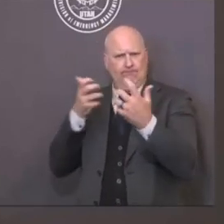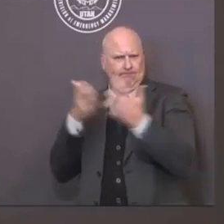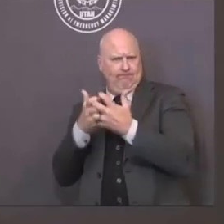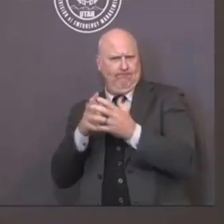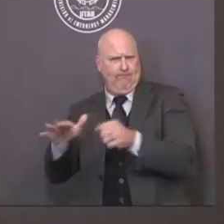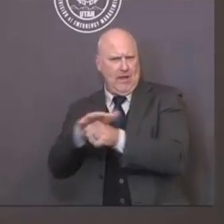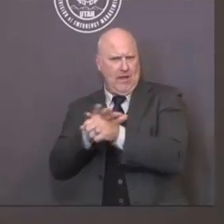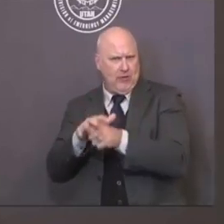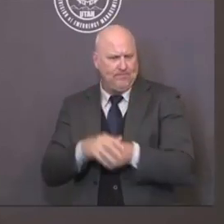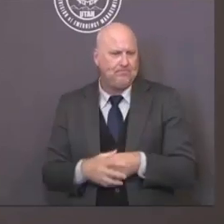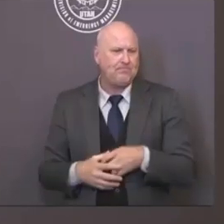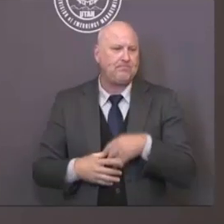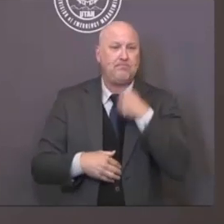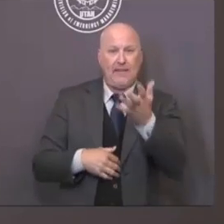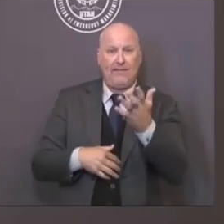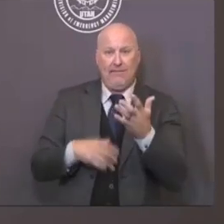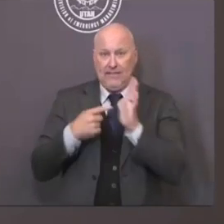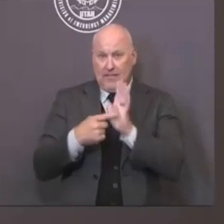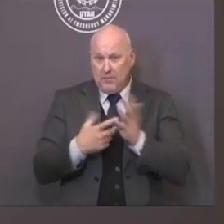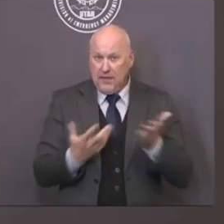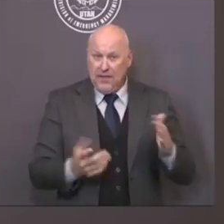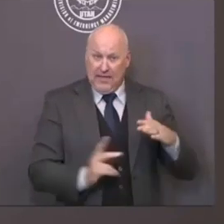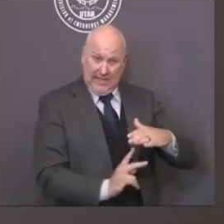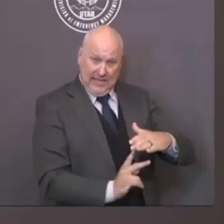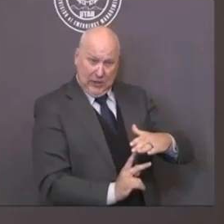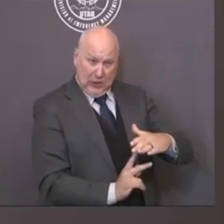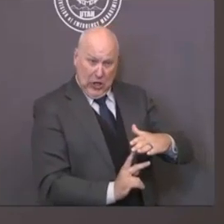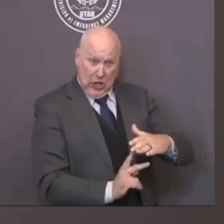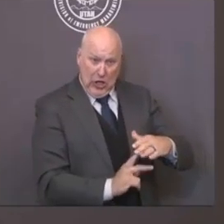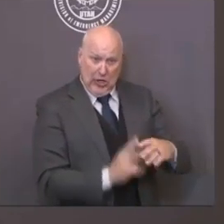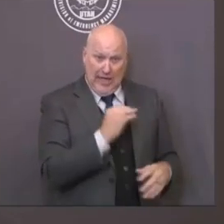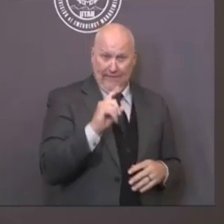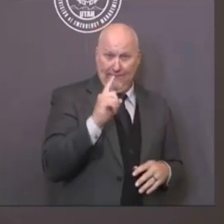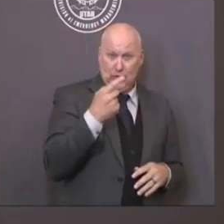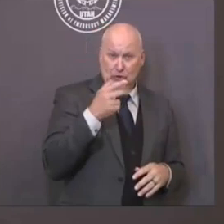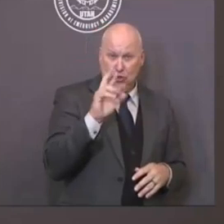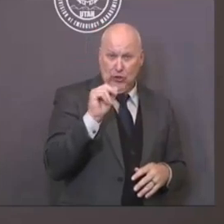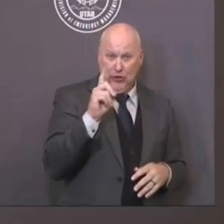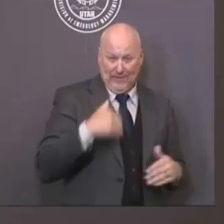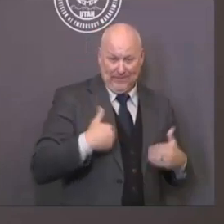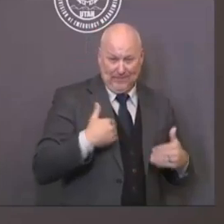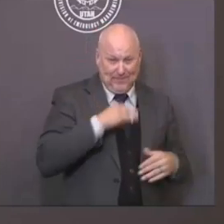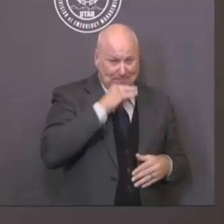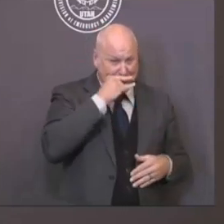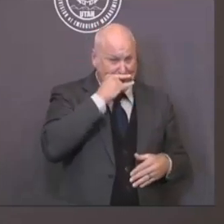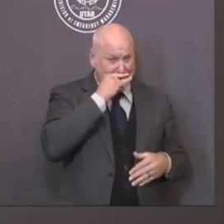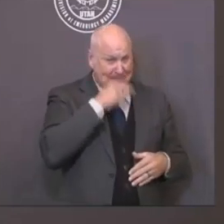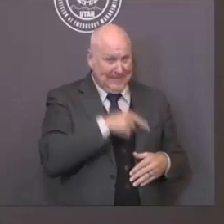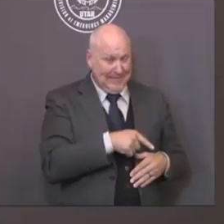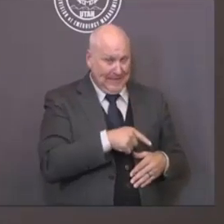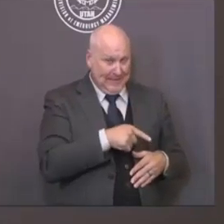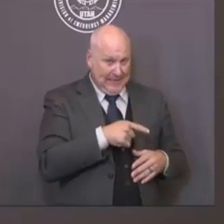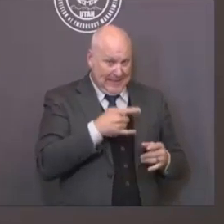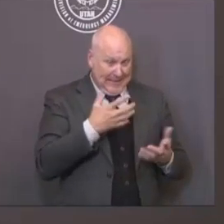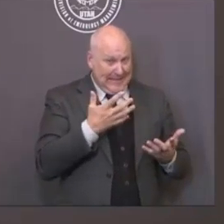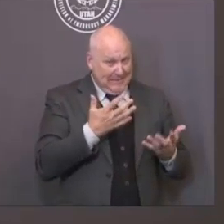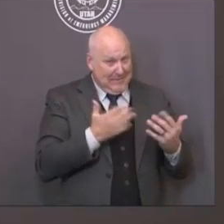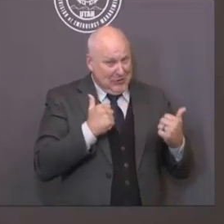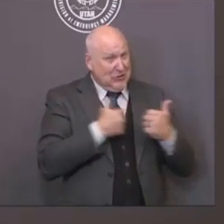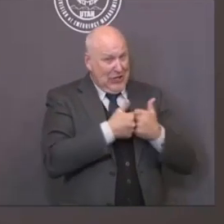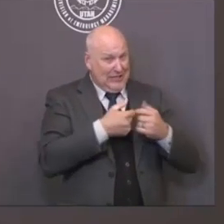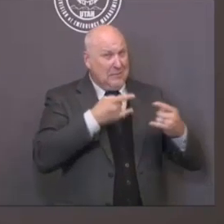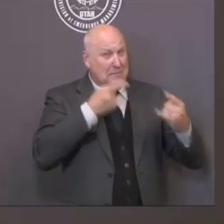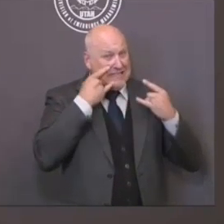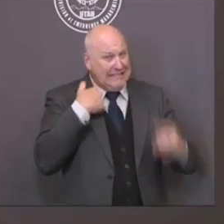We can appreciate that. Maybe first grade. I don't know when the break comes, when it becomes a little easier. But I'll let those people inside the schools and those